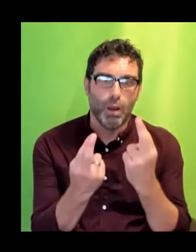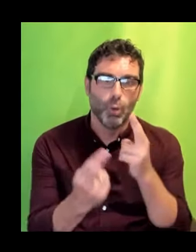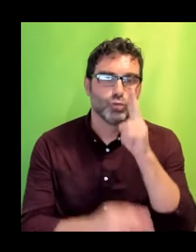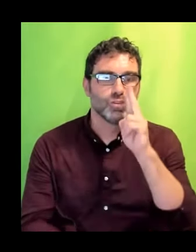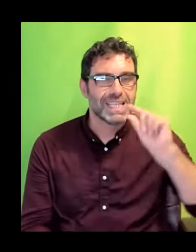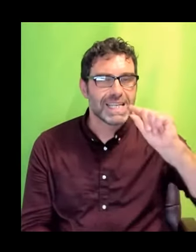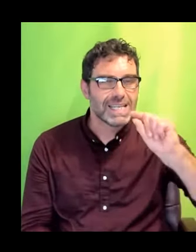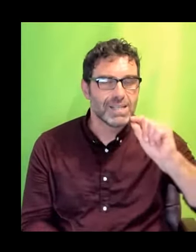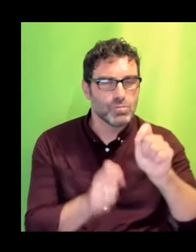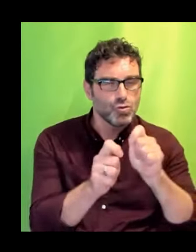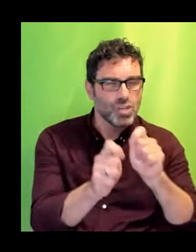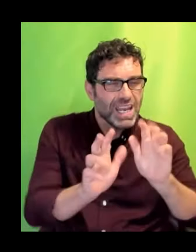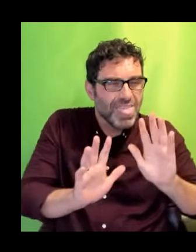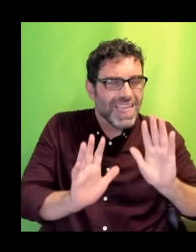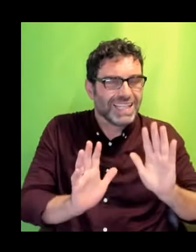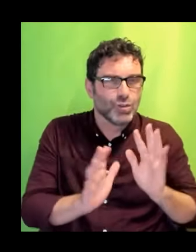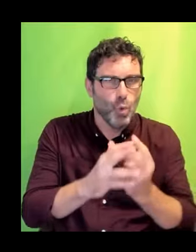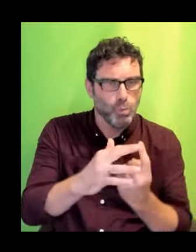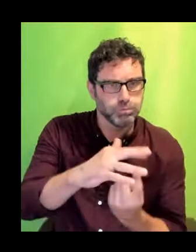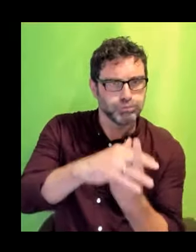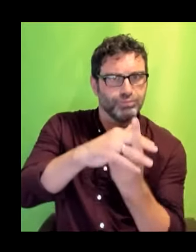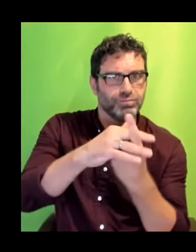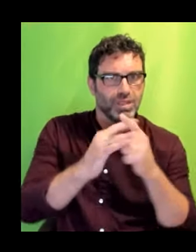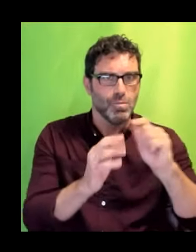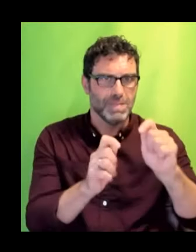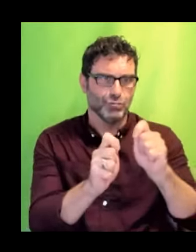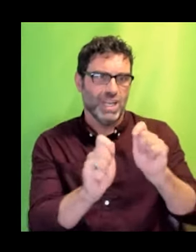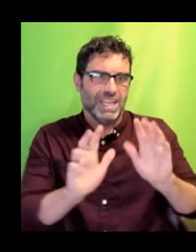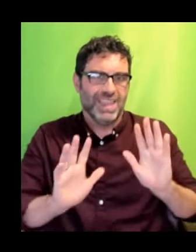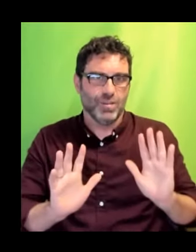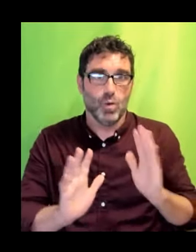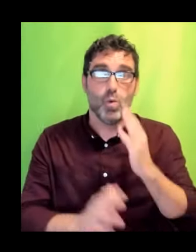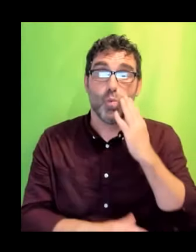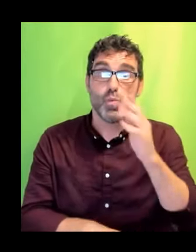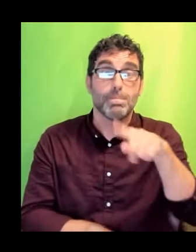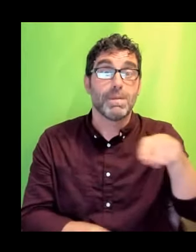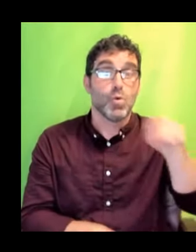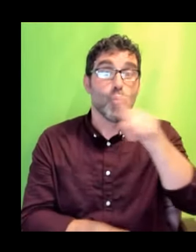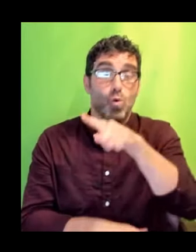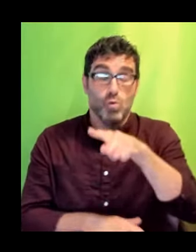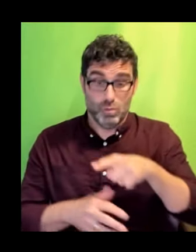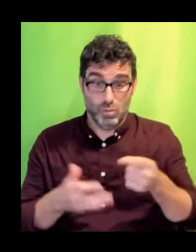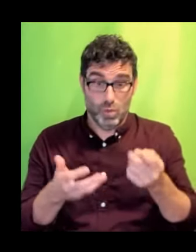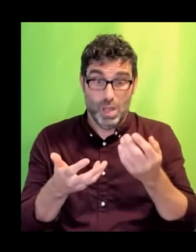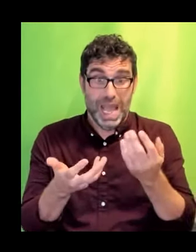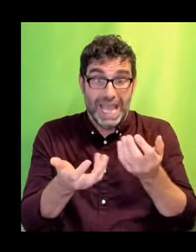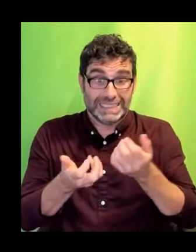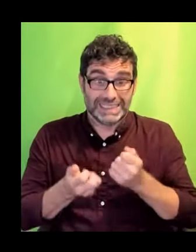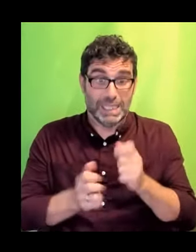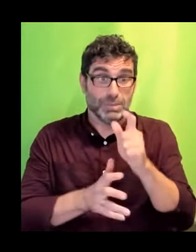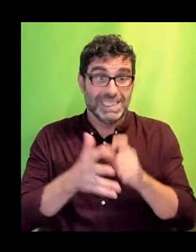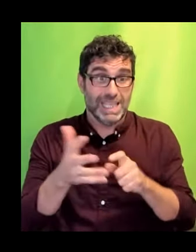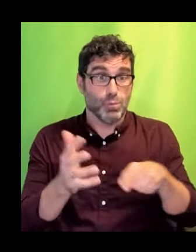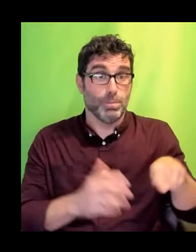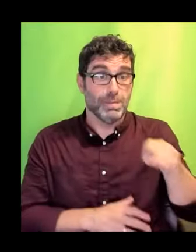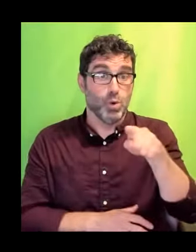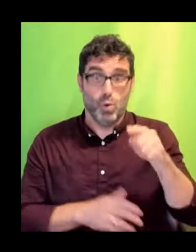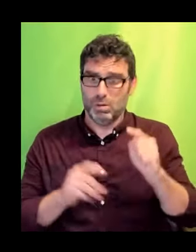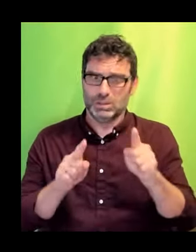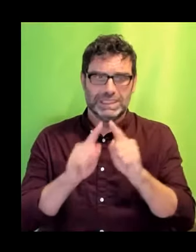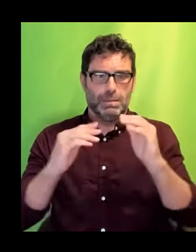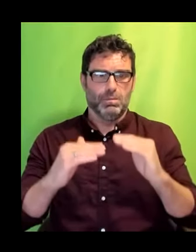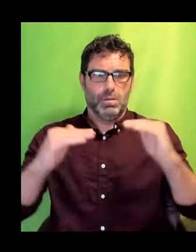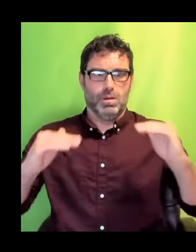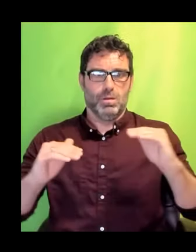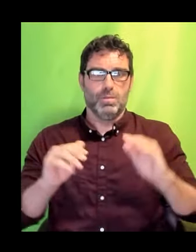valuable disabled people are, how consumable the story suddenly will be washed through with them. And no longer will inspirational crit,